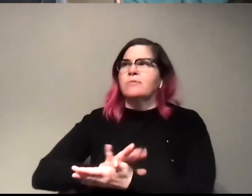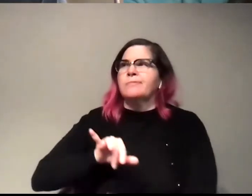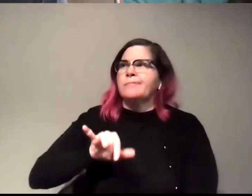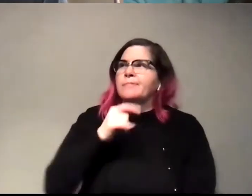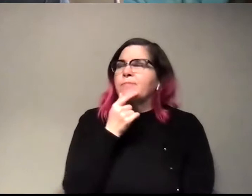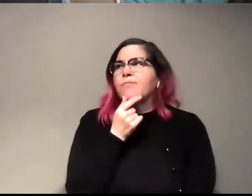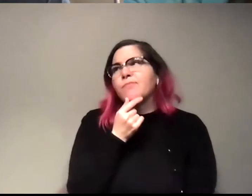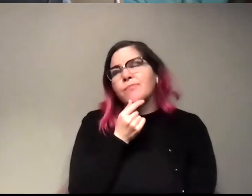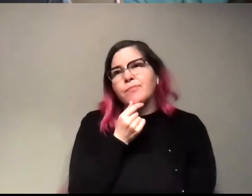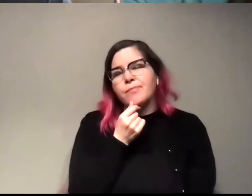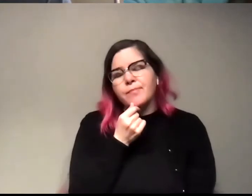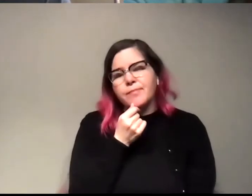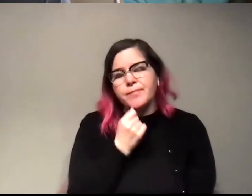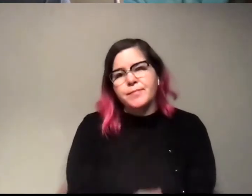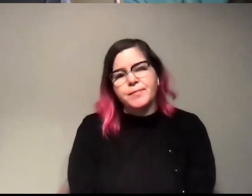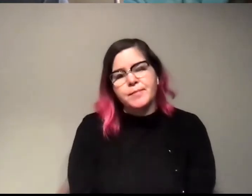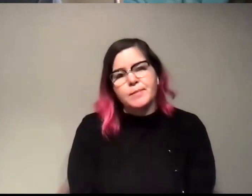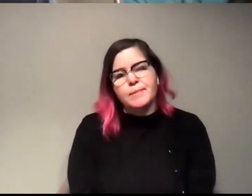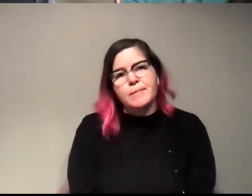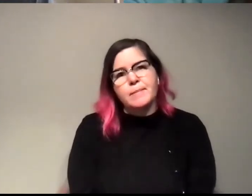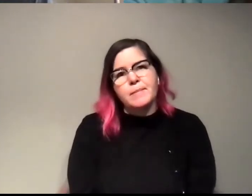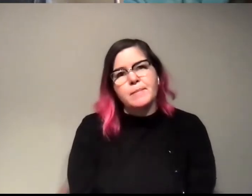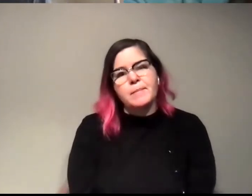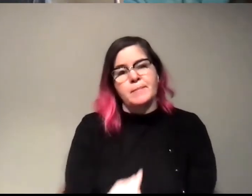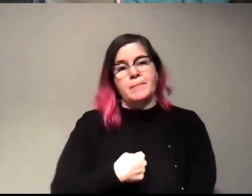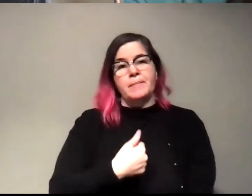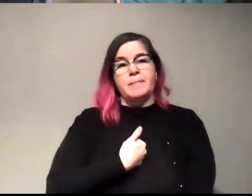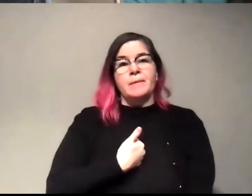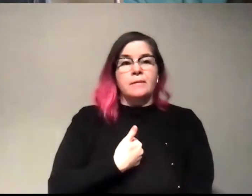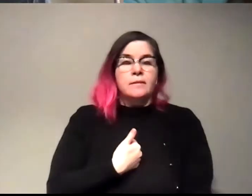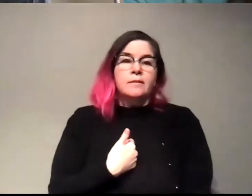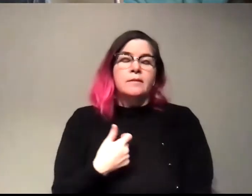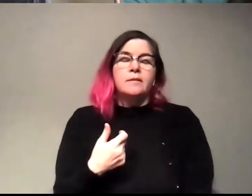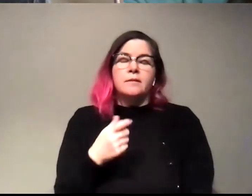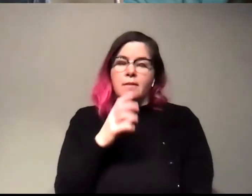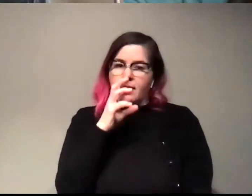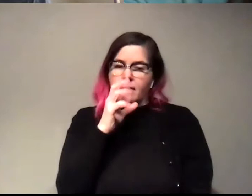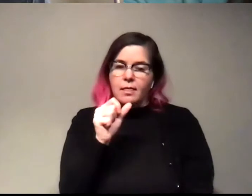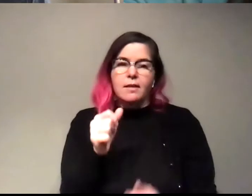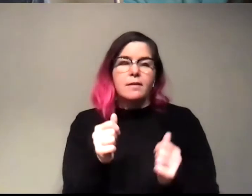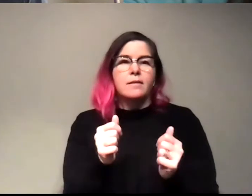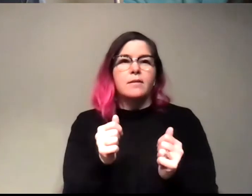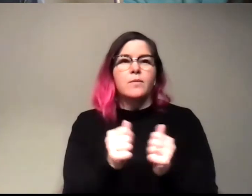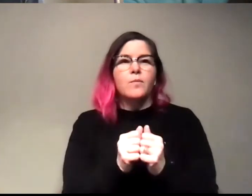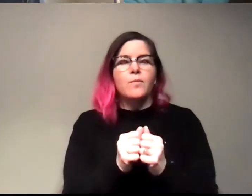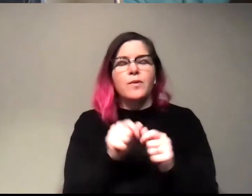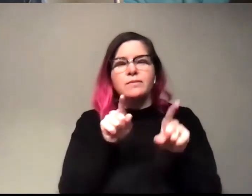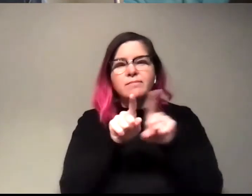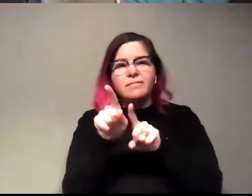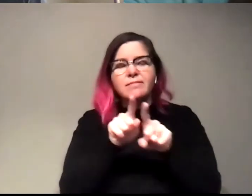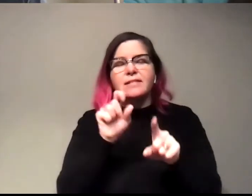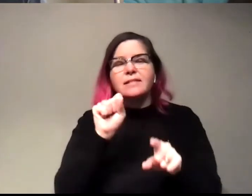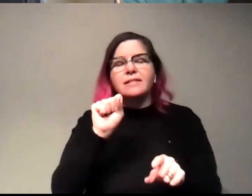So I was actually very, uh, interested in like cosmology. So like when I was in